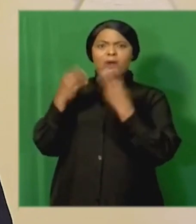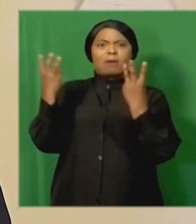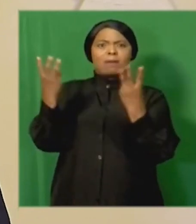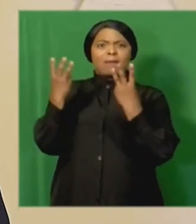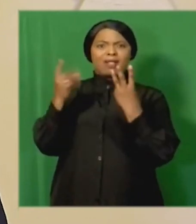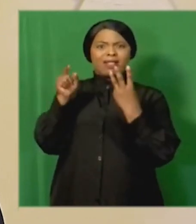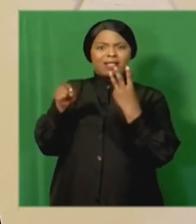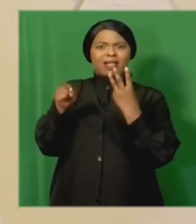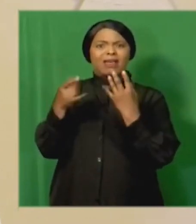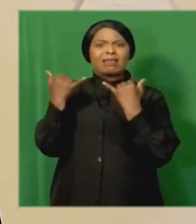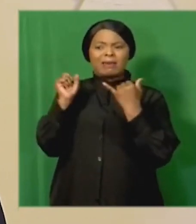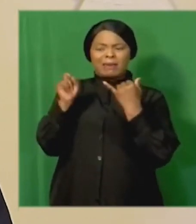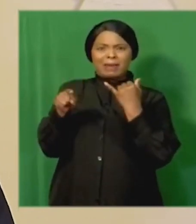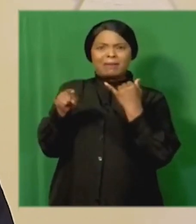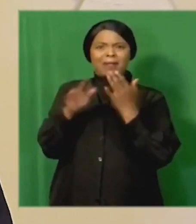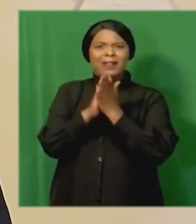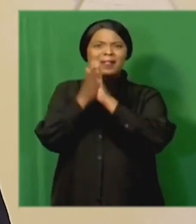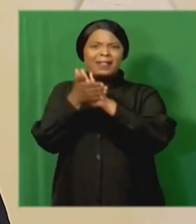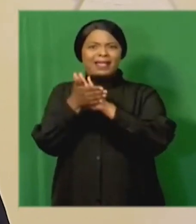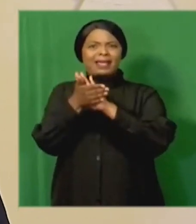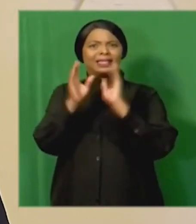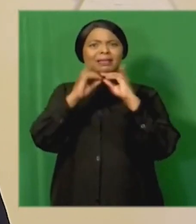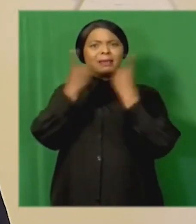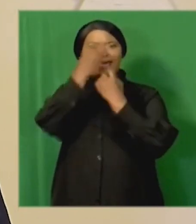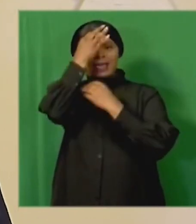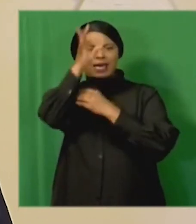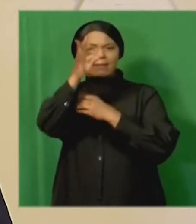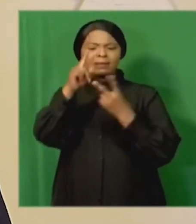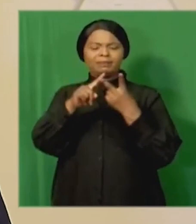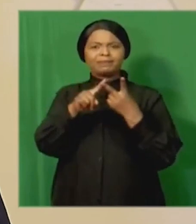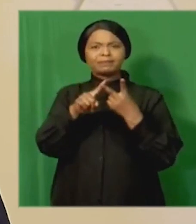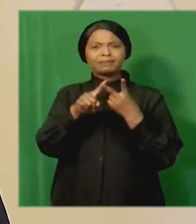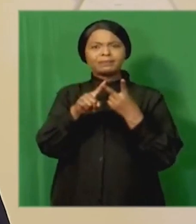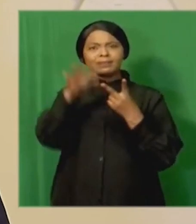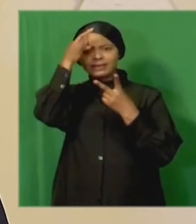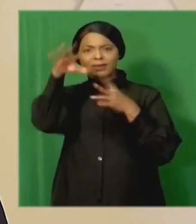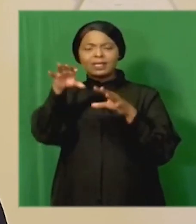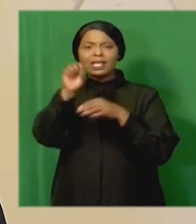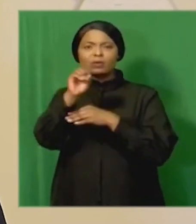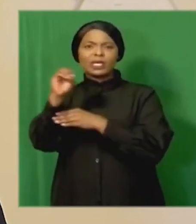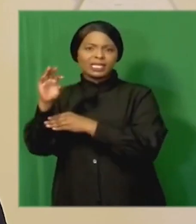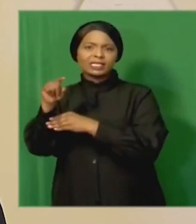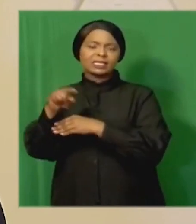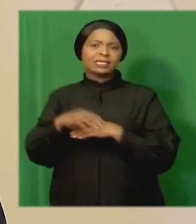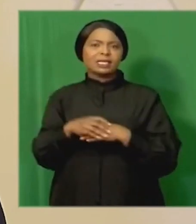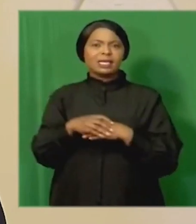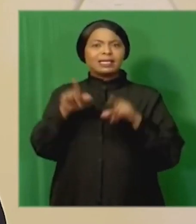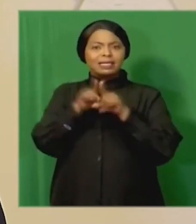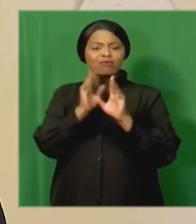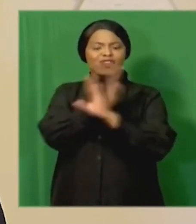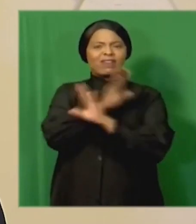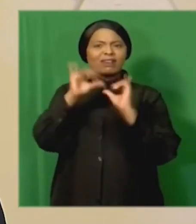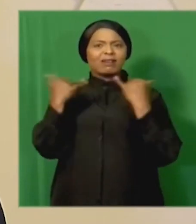infiltrate key departments of government, state-owned enterprises, private